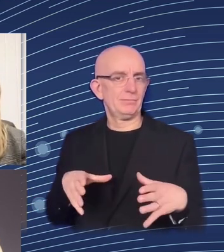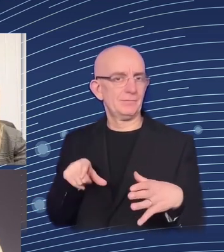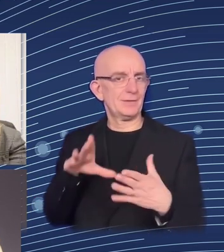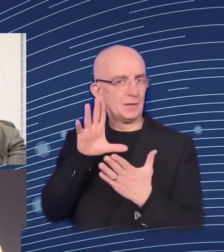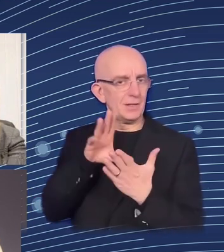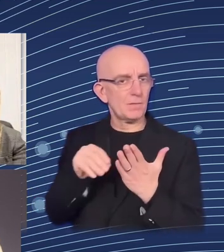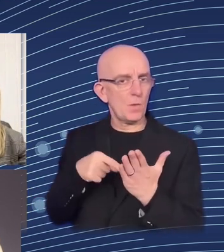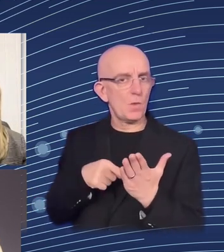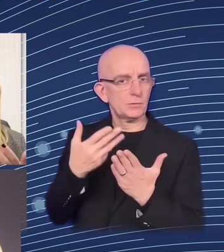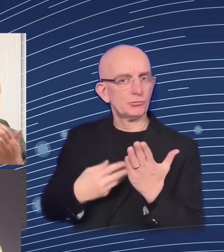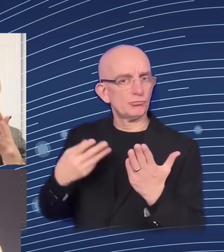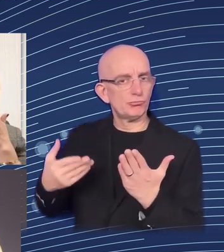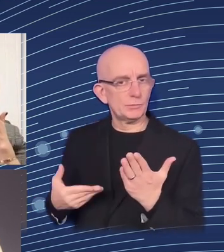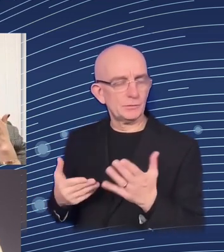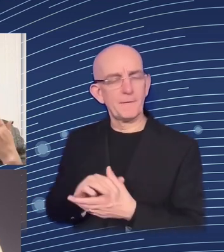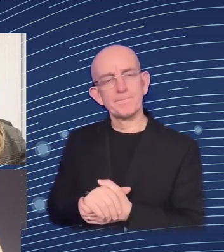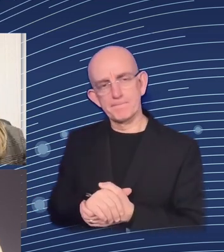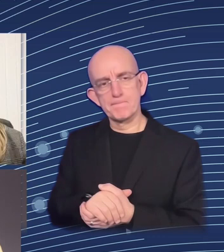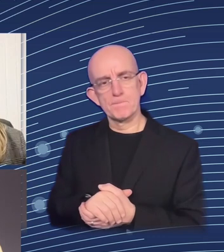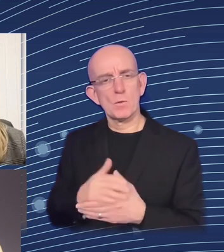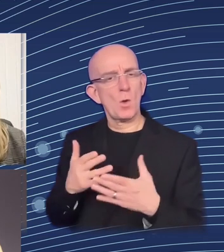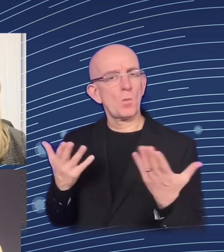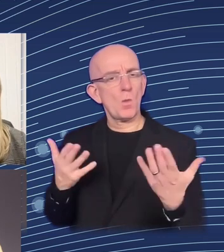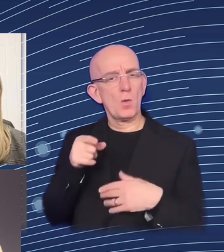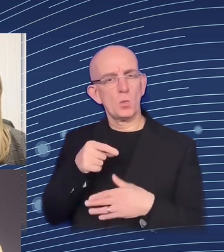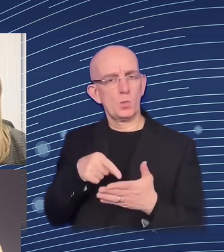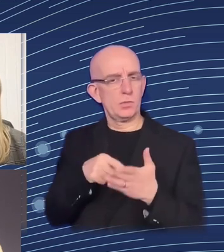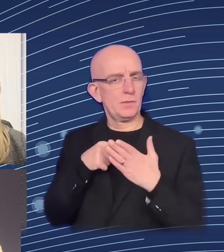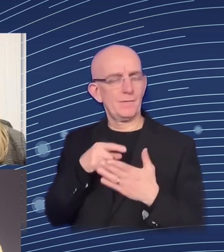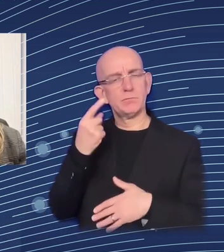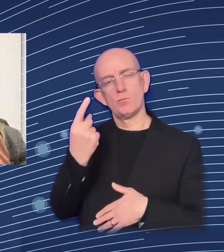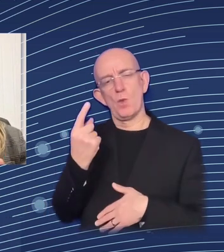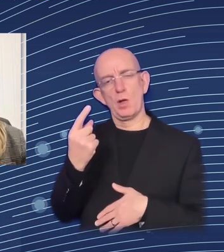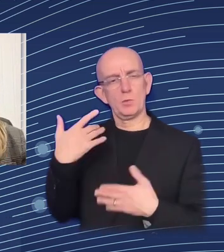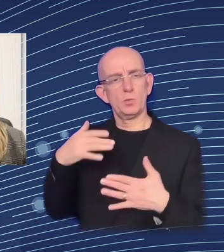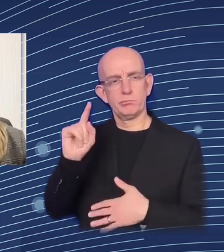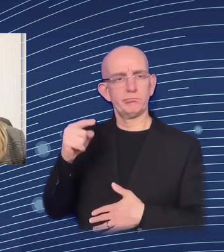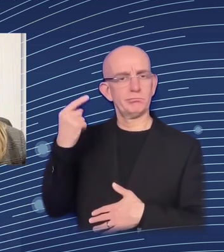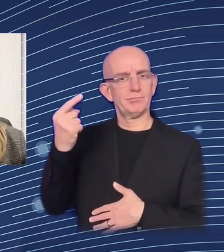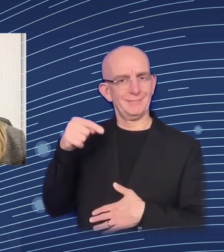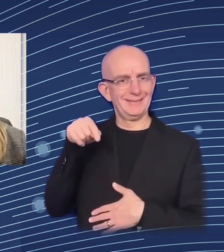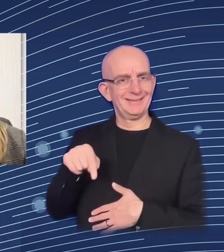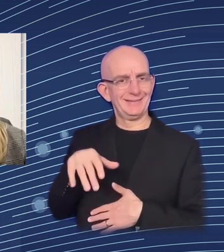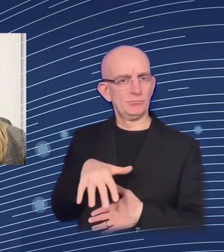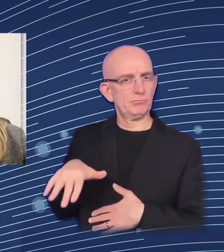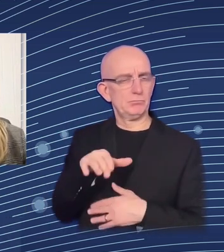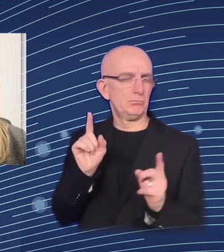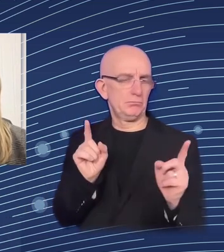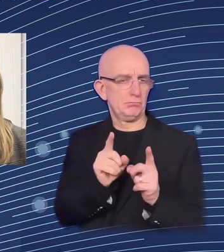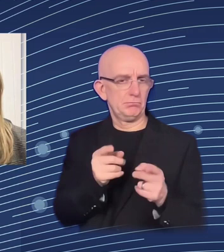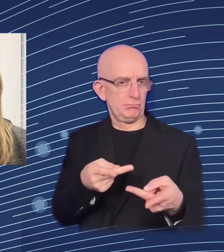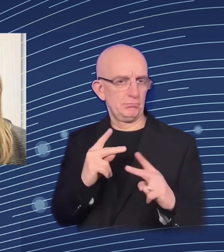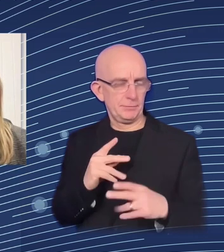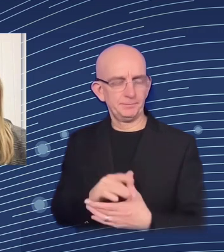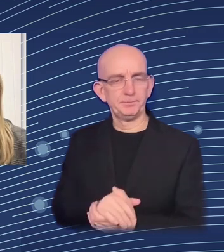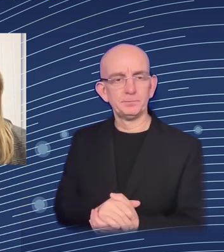i think for us certainly within the sphere of the social policy it's about training the skilled workforce to deliver these social